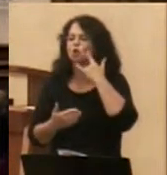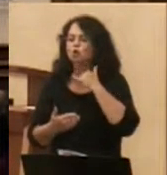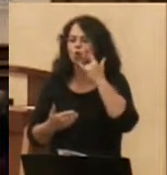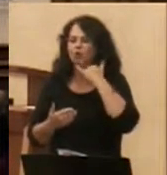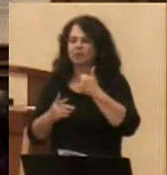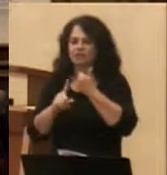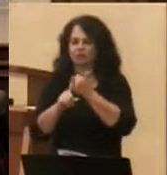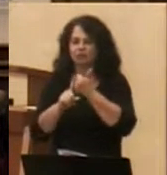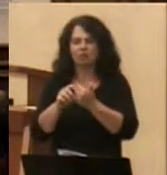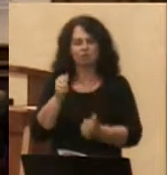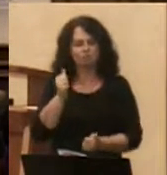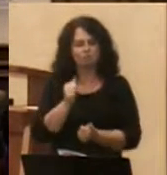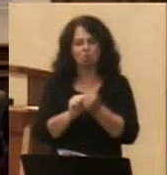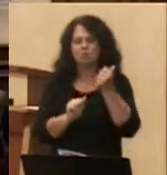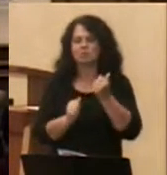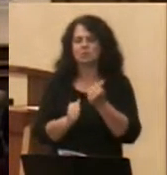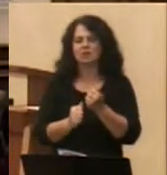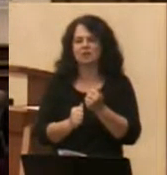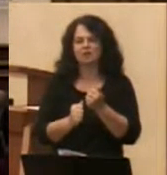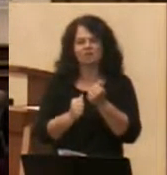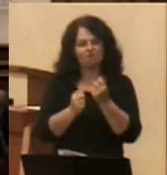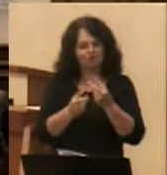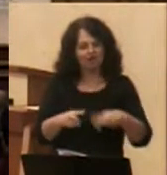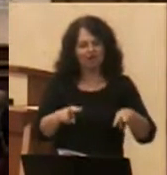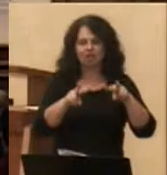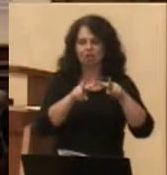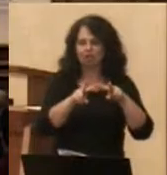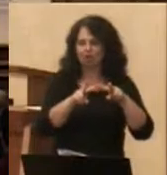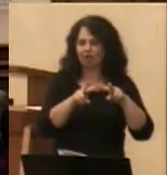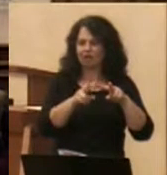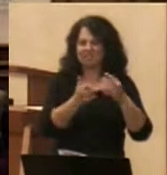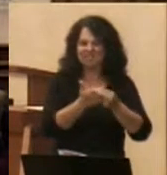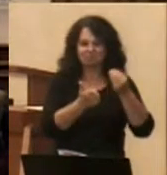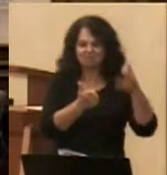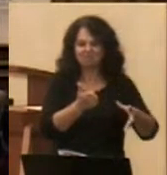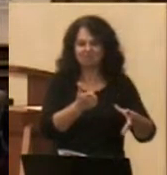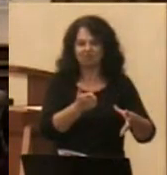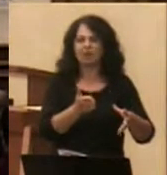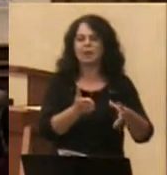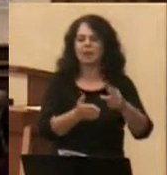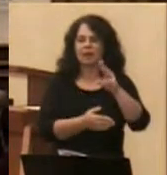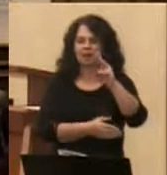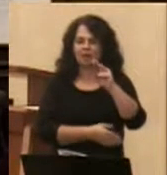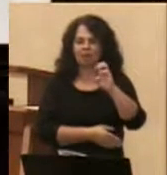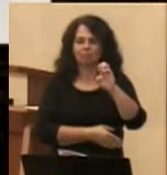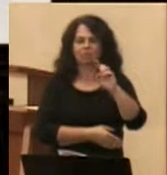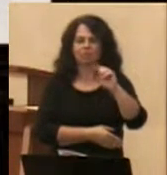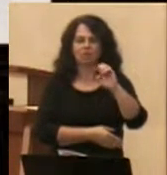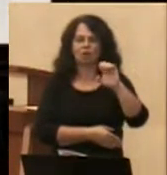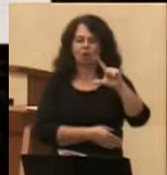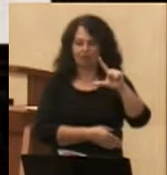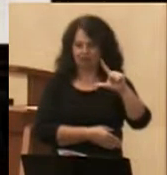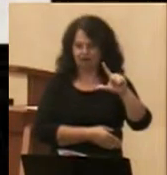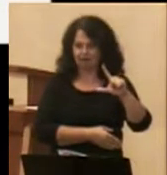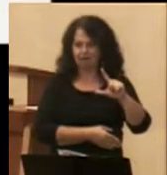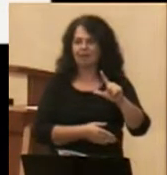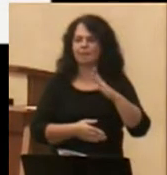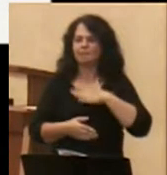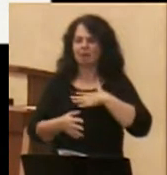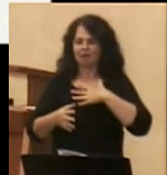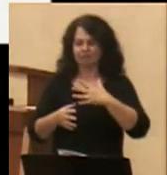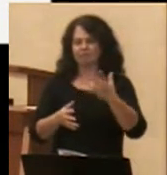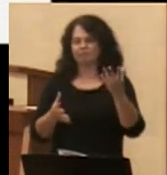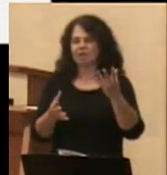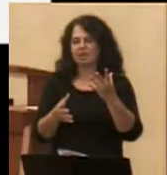valuable and precious and best metal. This is my summary of theology. I have wanted